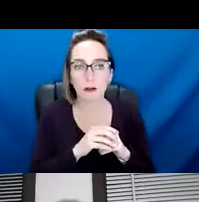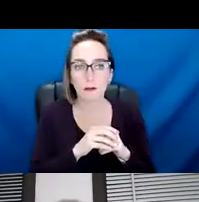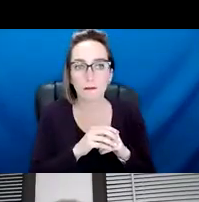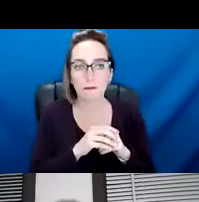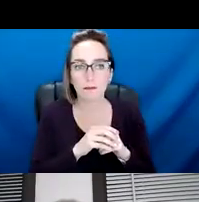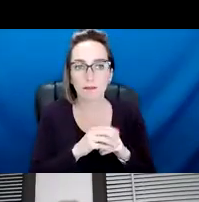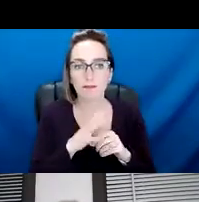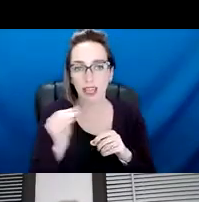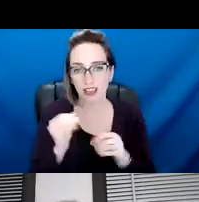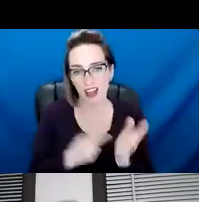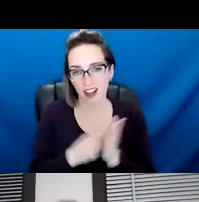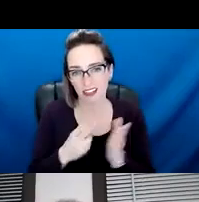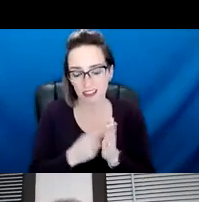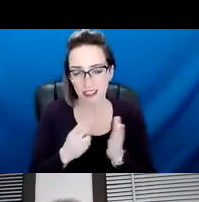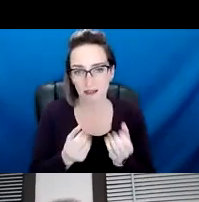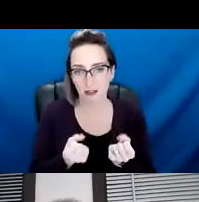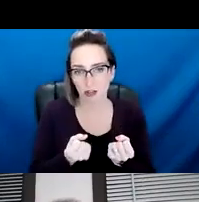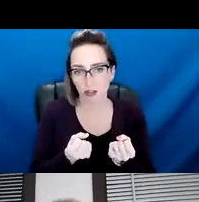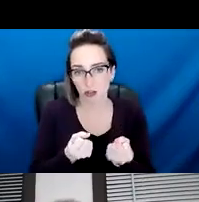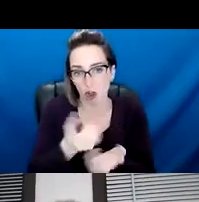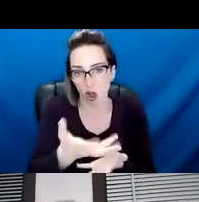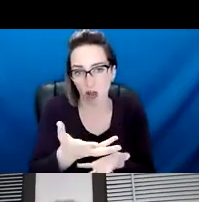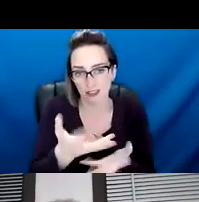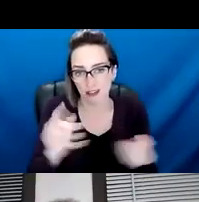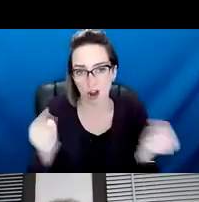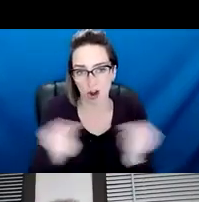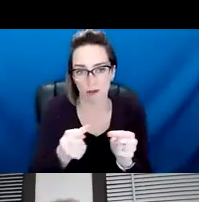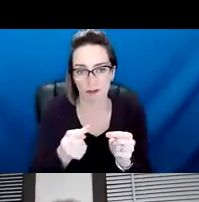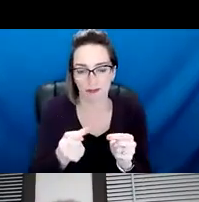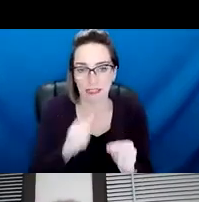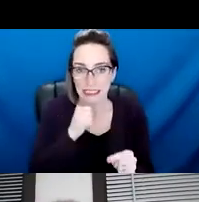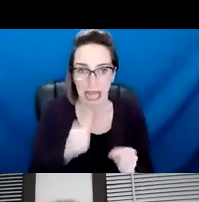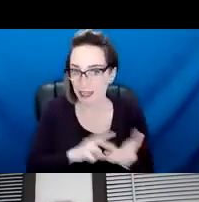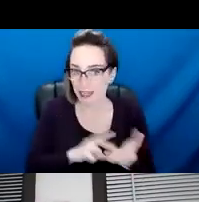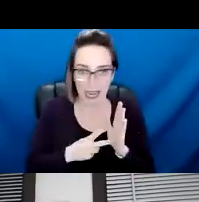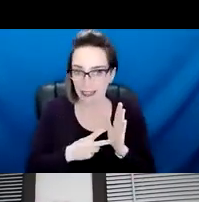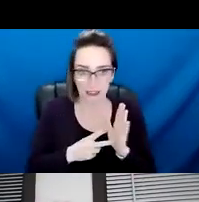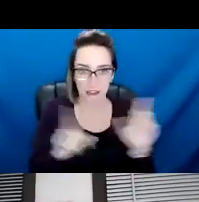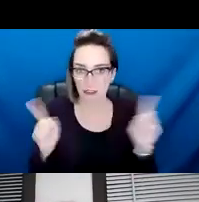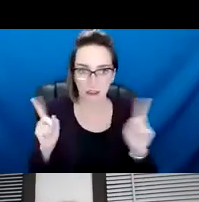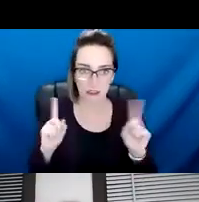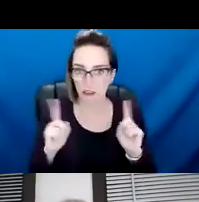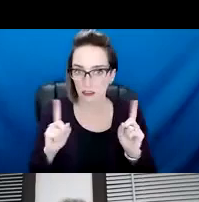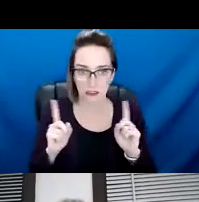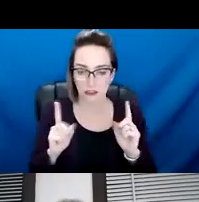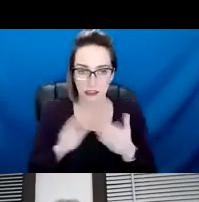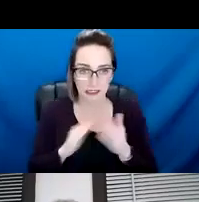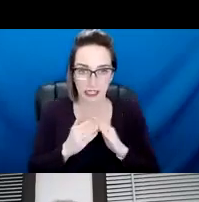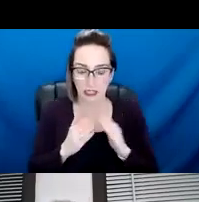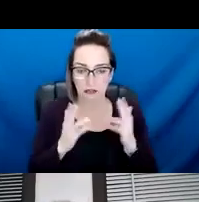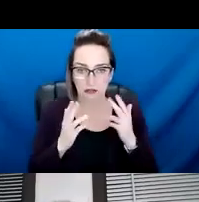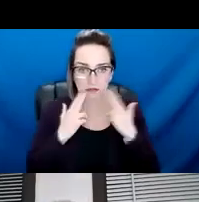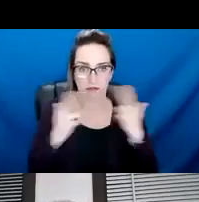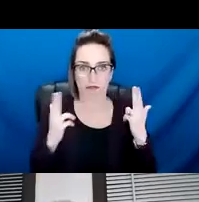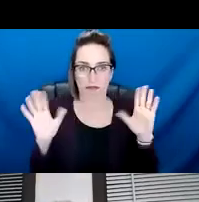cause some harm, um, that was not intended, um, at all, um, on behalf of anyone at the city. Um, so the decision